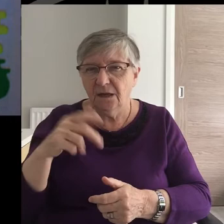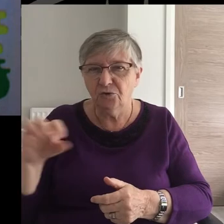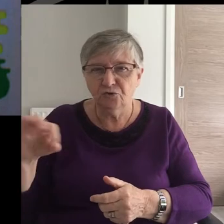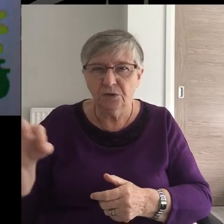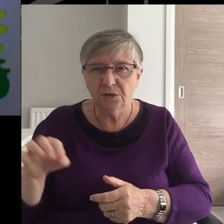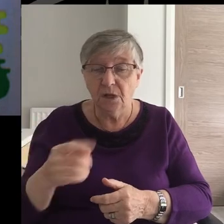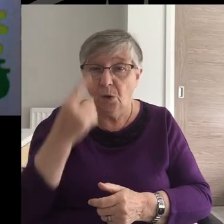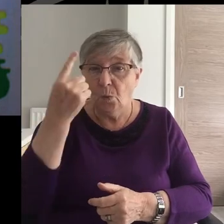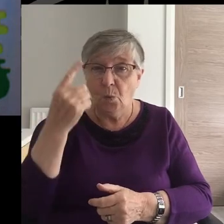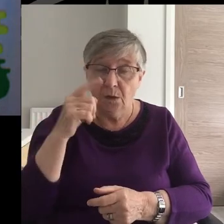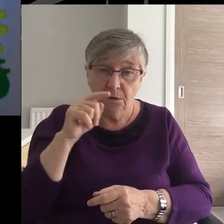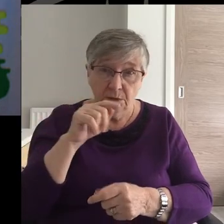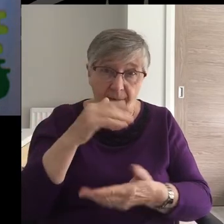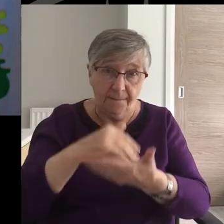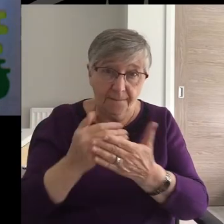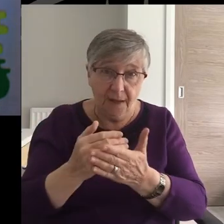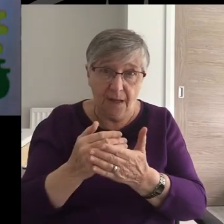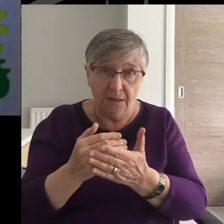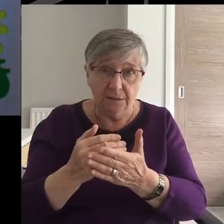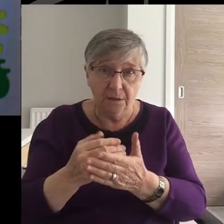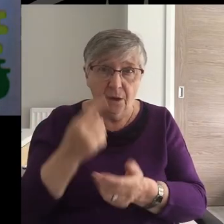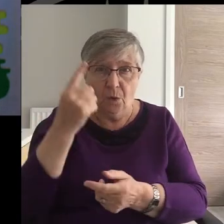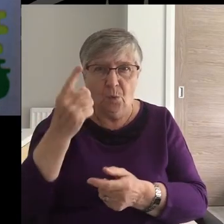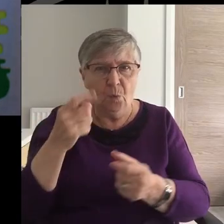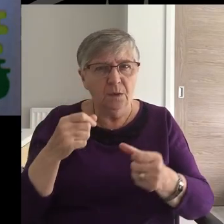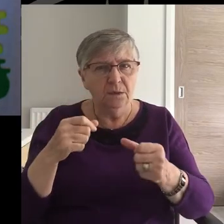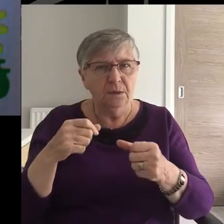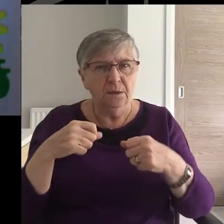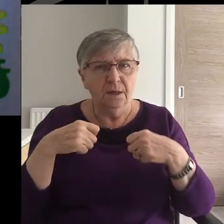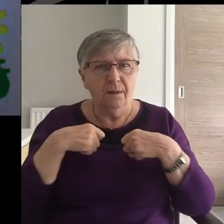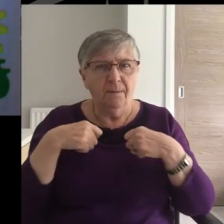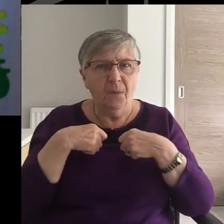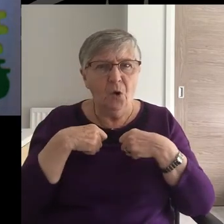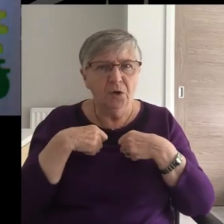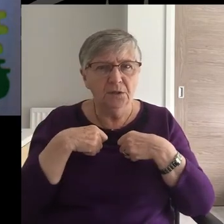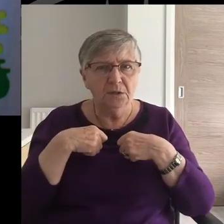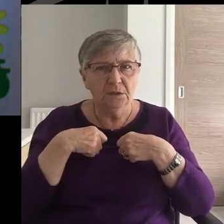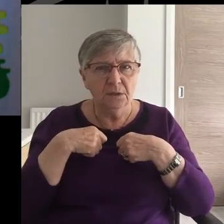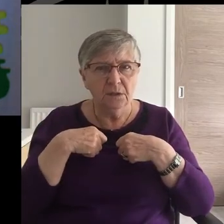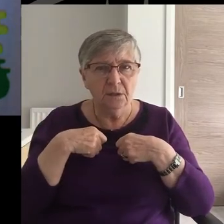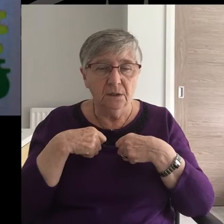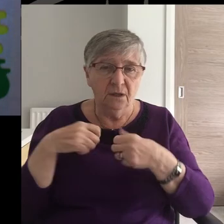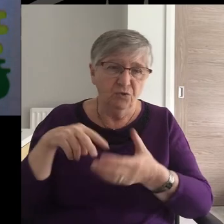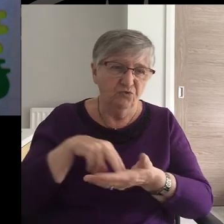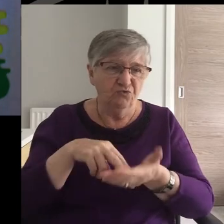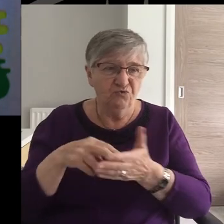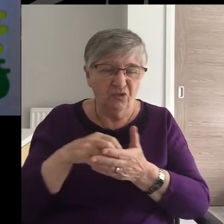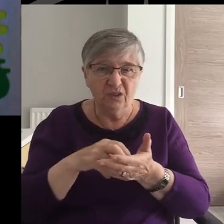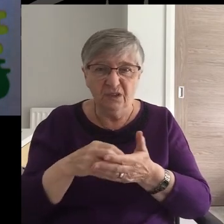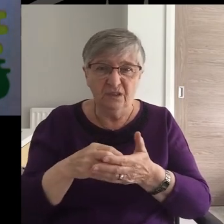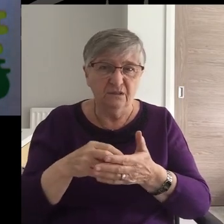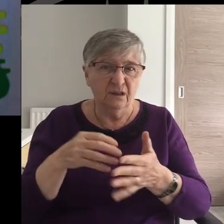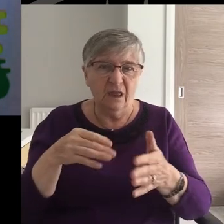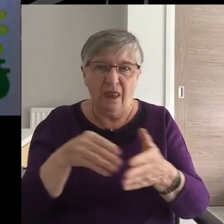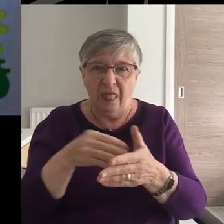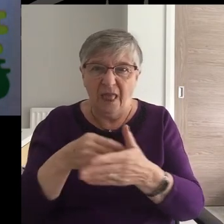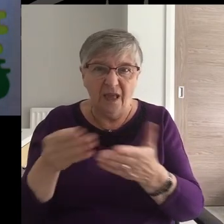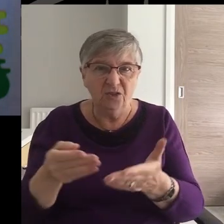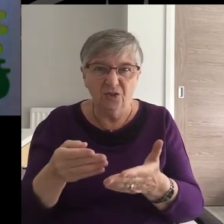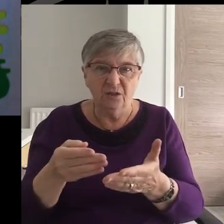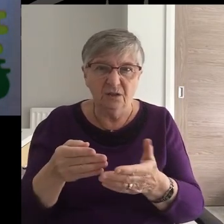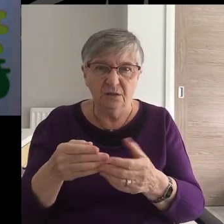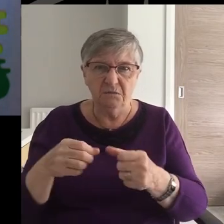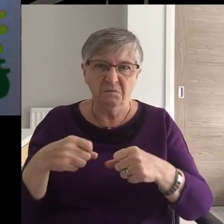In one scene, a particularly un-Jesus-like plantation owner, drunken, lecherous,